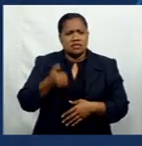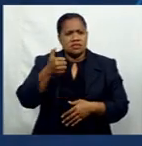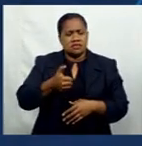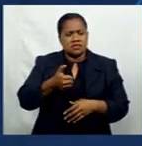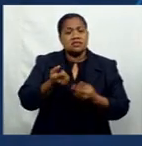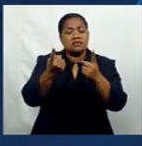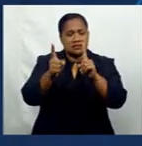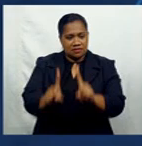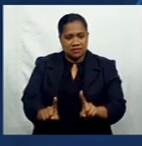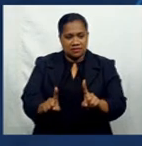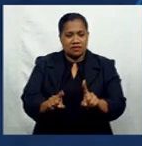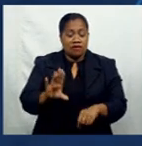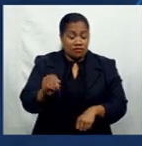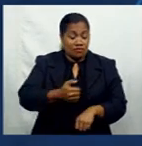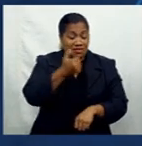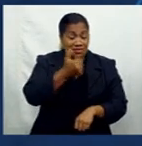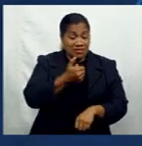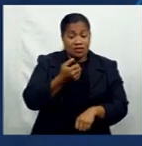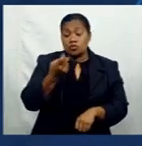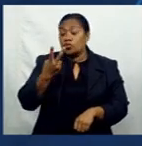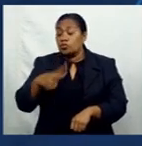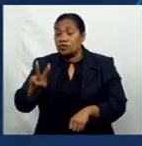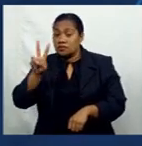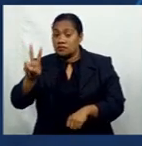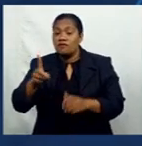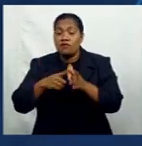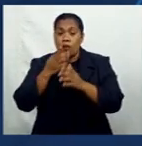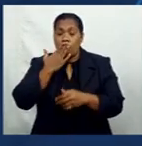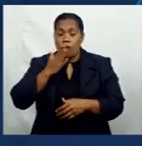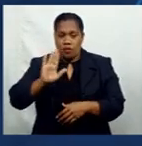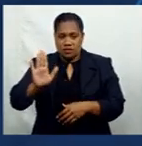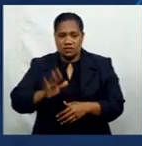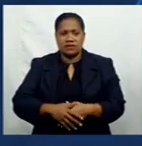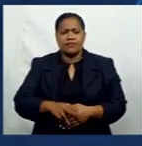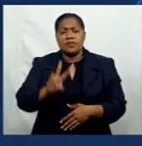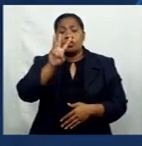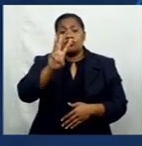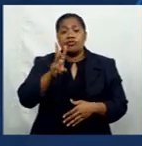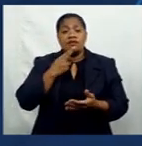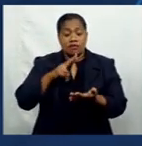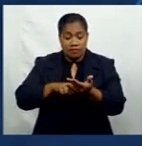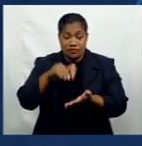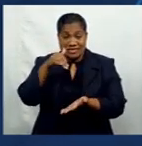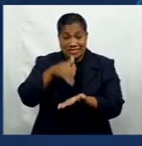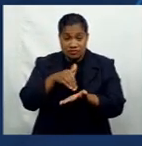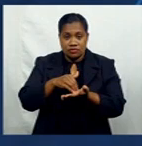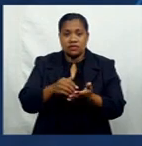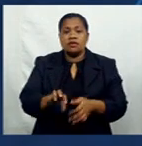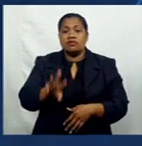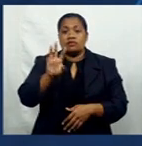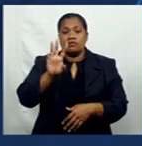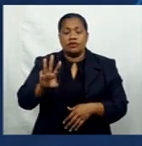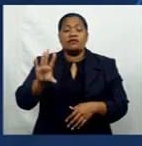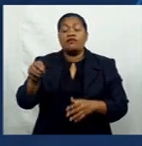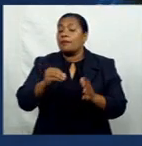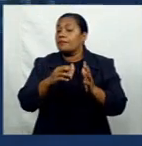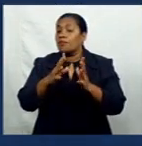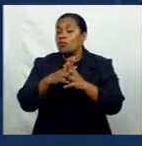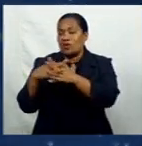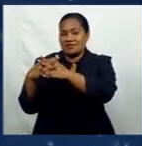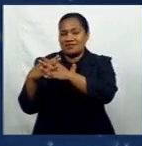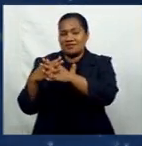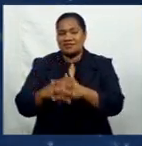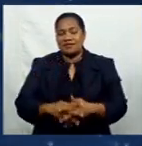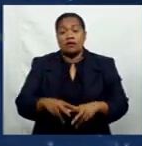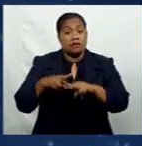16th to the 22nd of August. Three were reported from the Central Division and three from the Western Division. Fiji